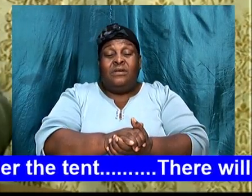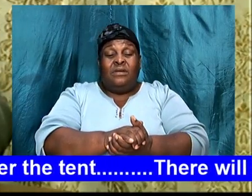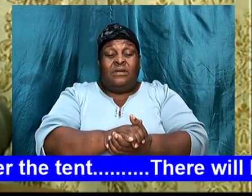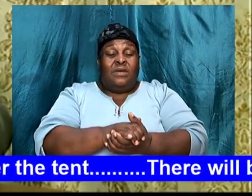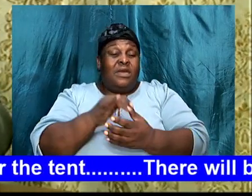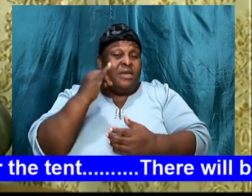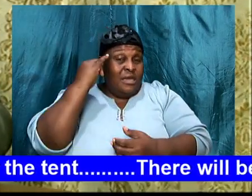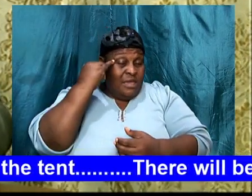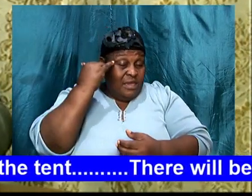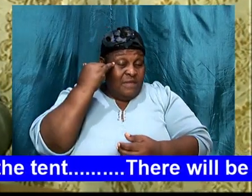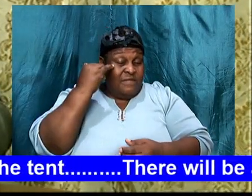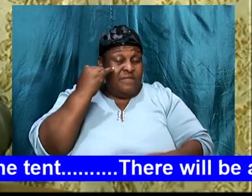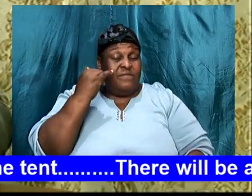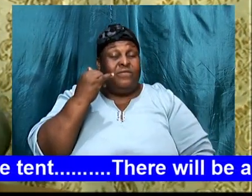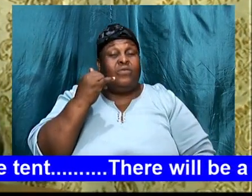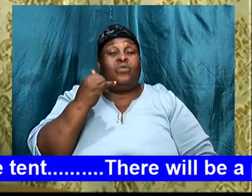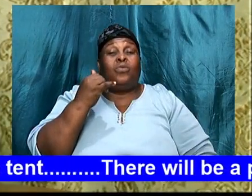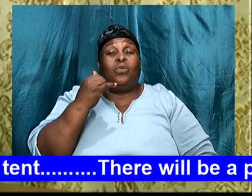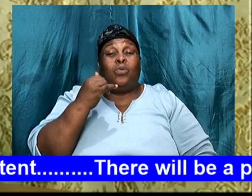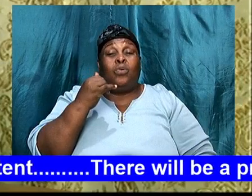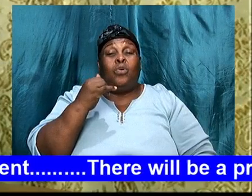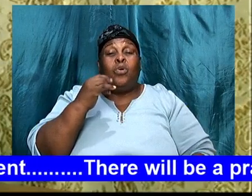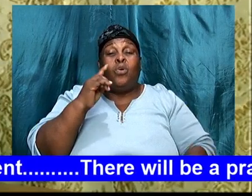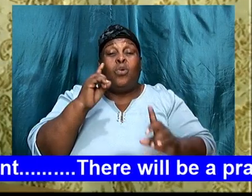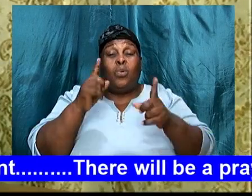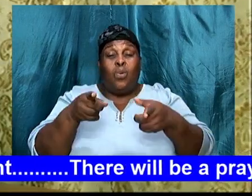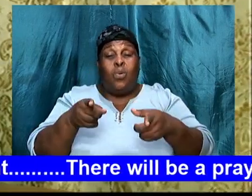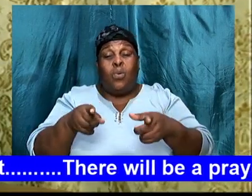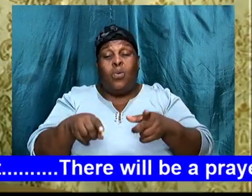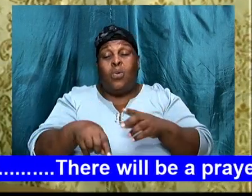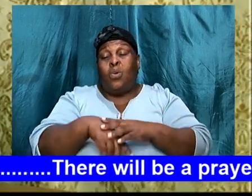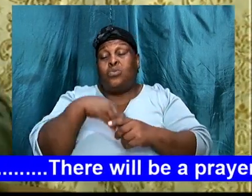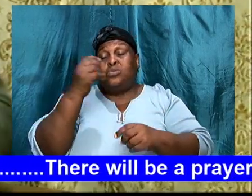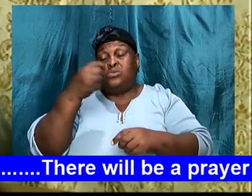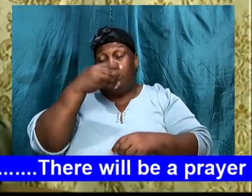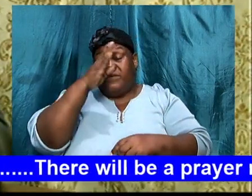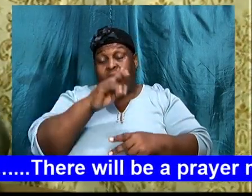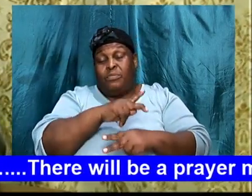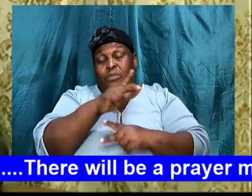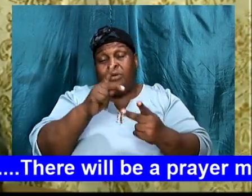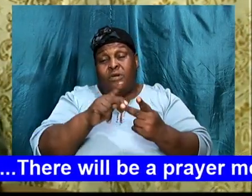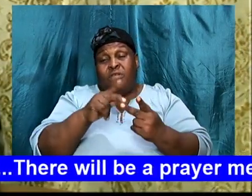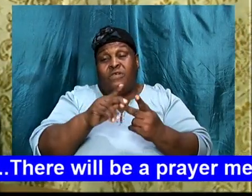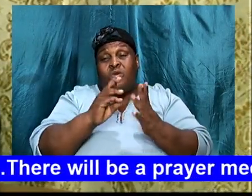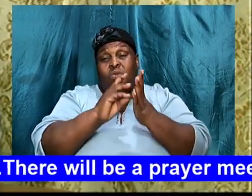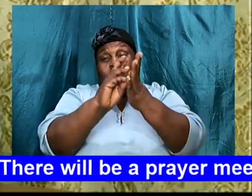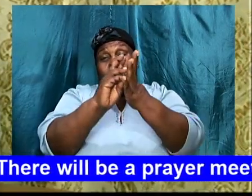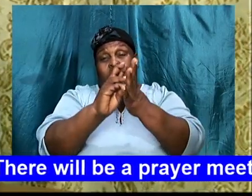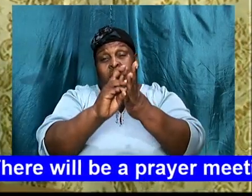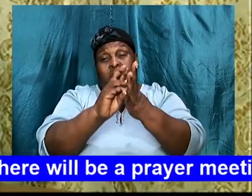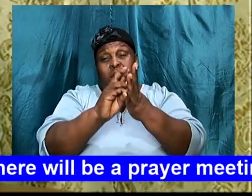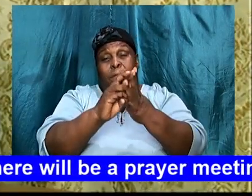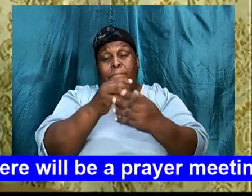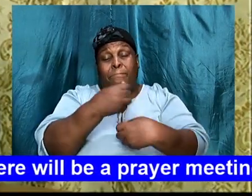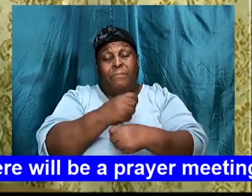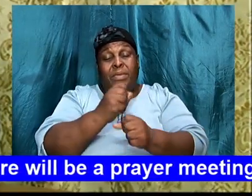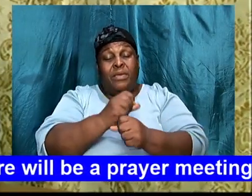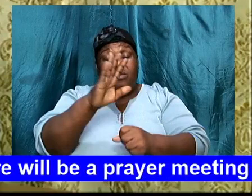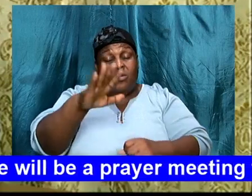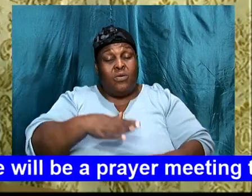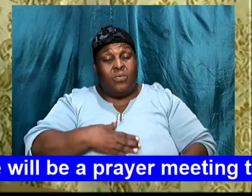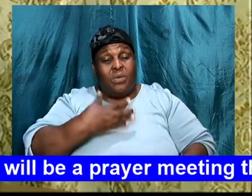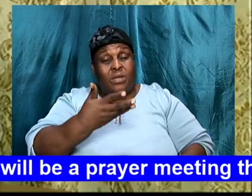if you, come out of God, perfect will, and make your own, decision, that you are going, to get a lesser blessing,